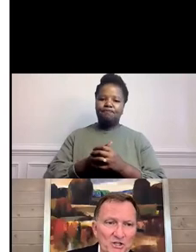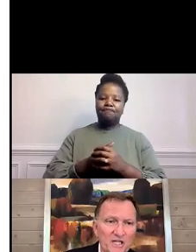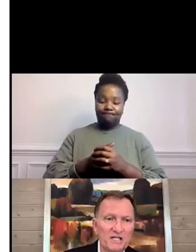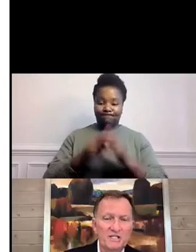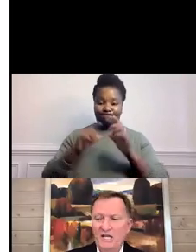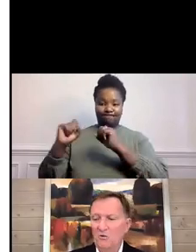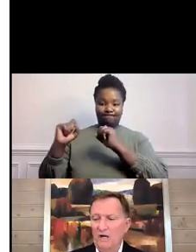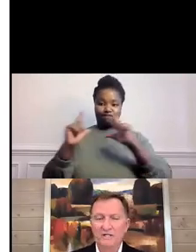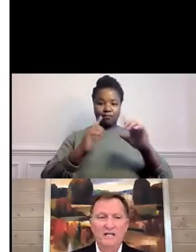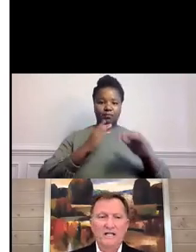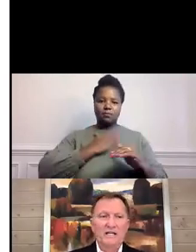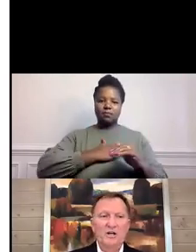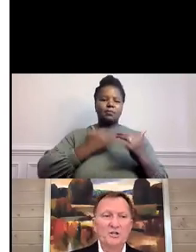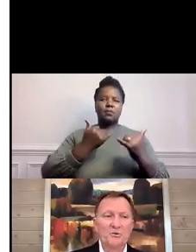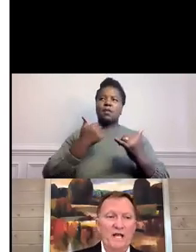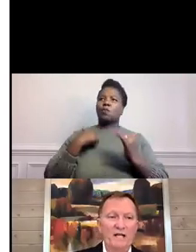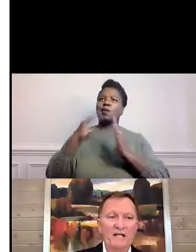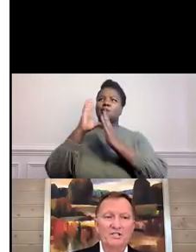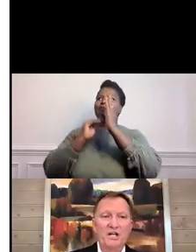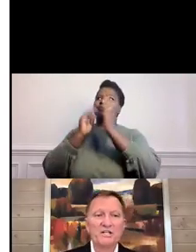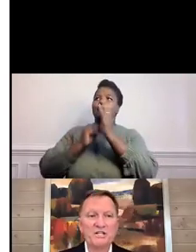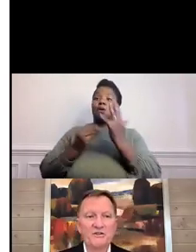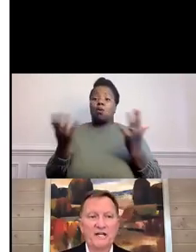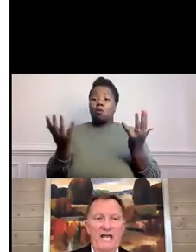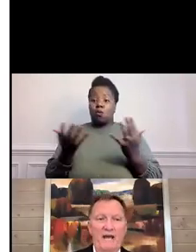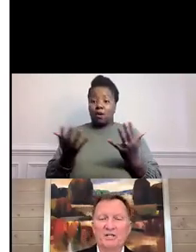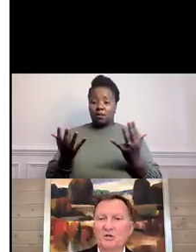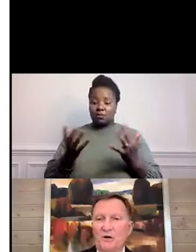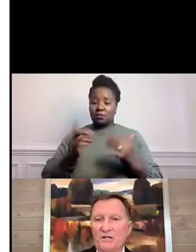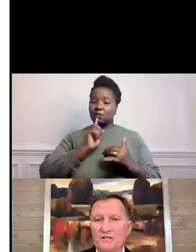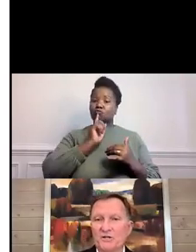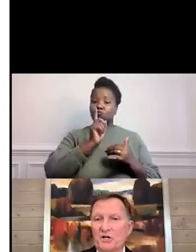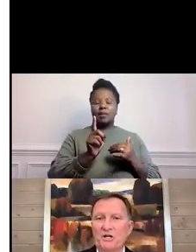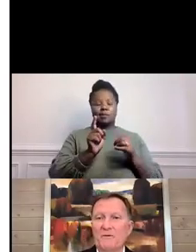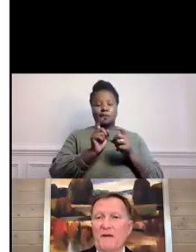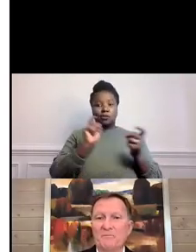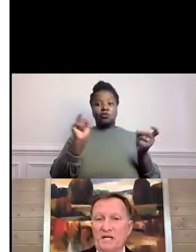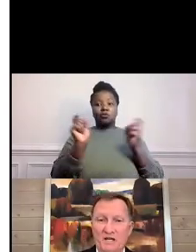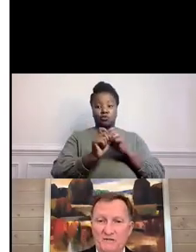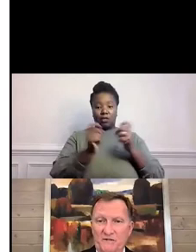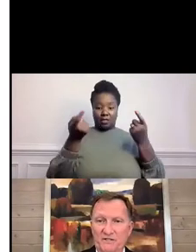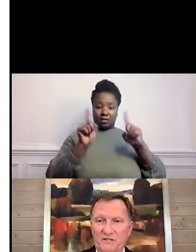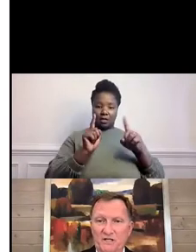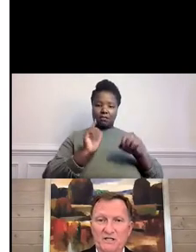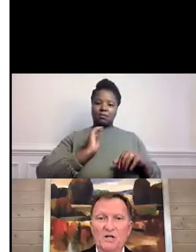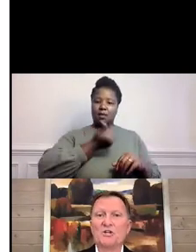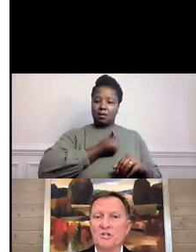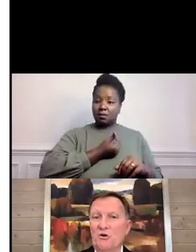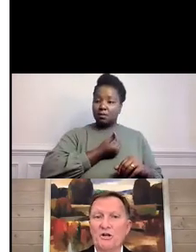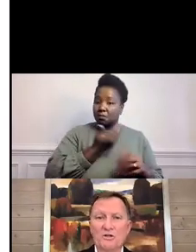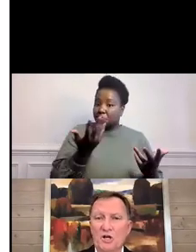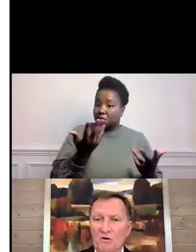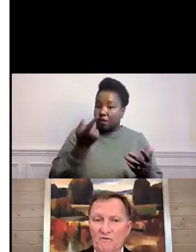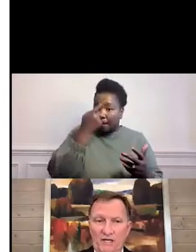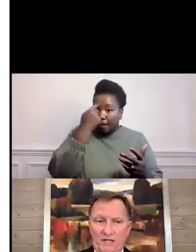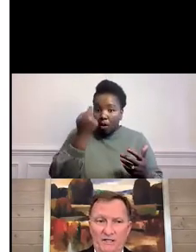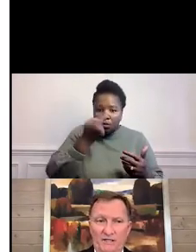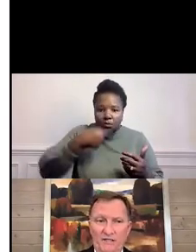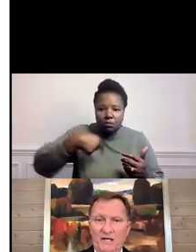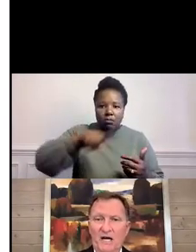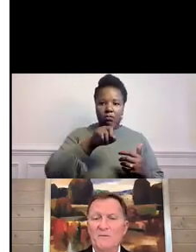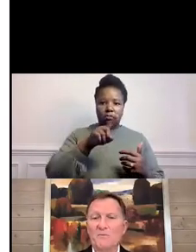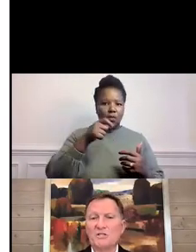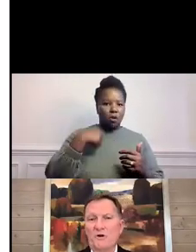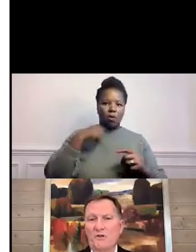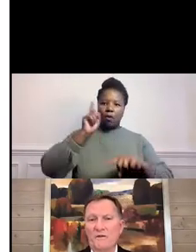So the key takeaways. Here's the reality. Change is either going to happen to us or it's going to happen because of us. There is no avoiding it.